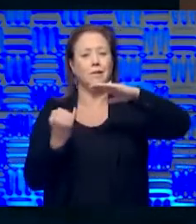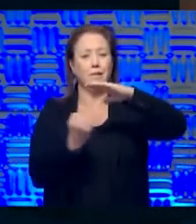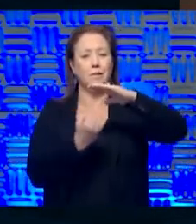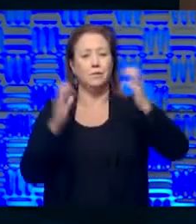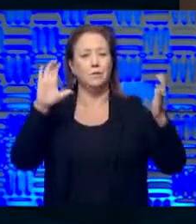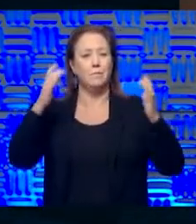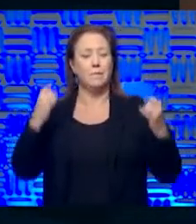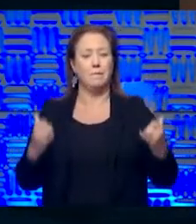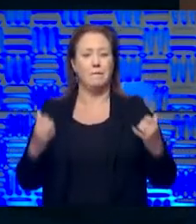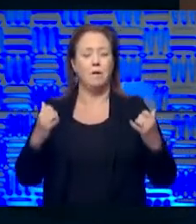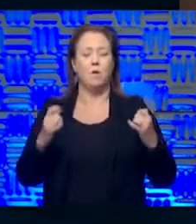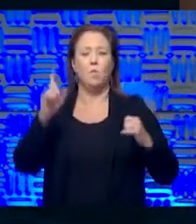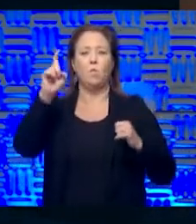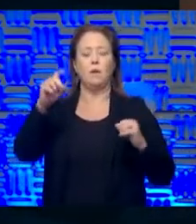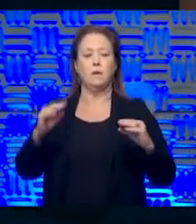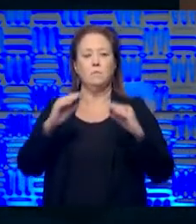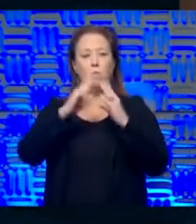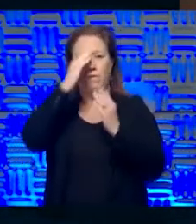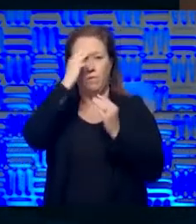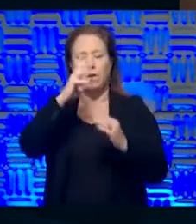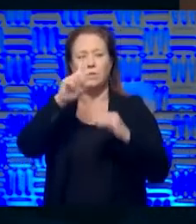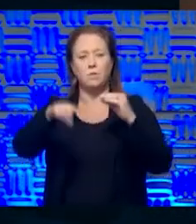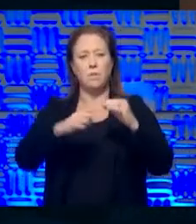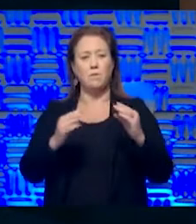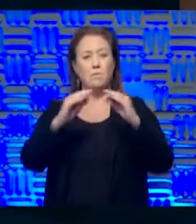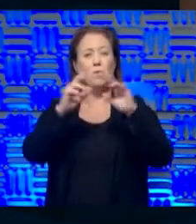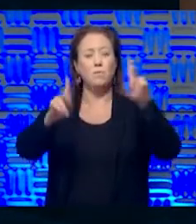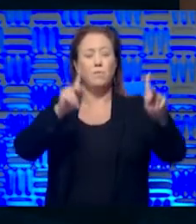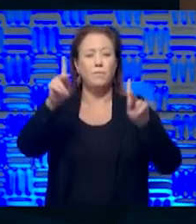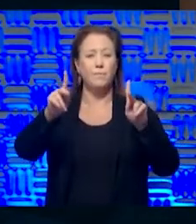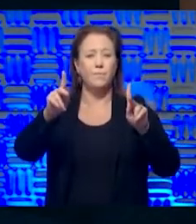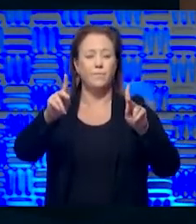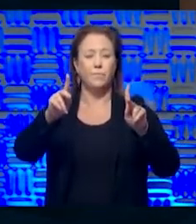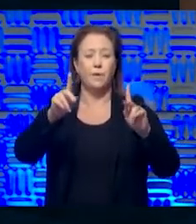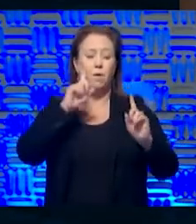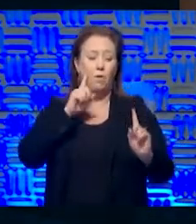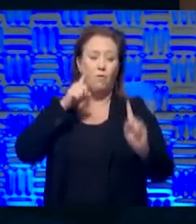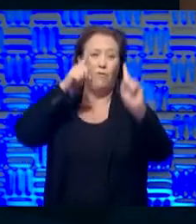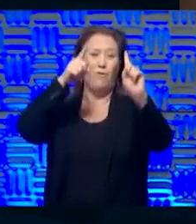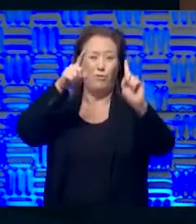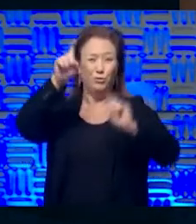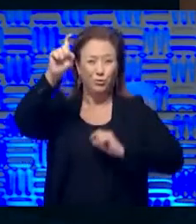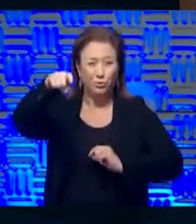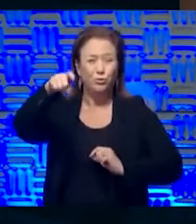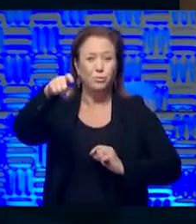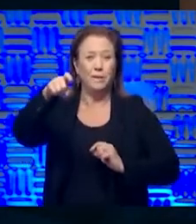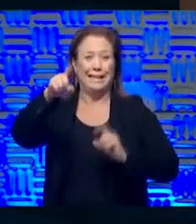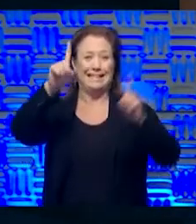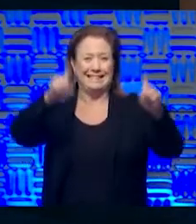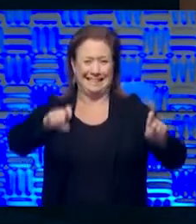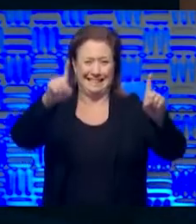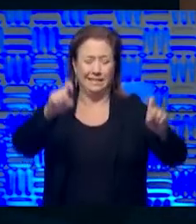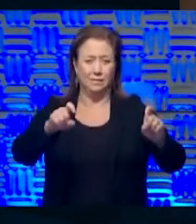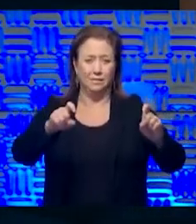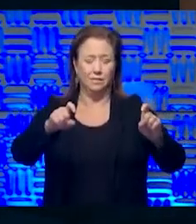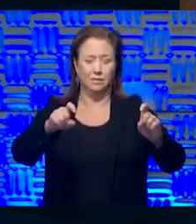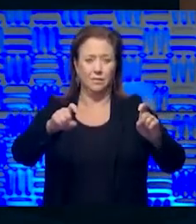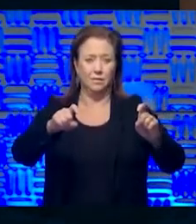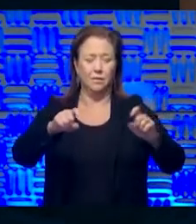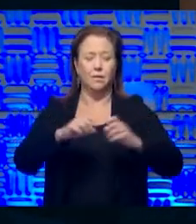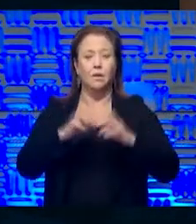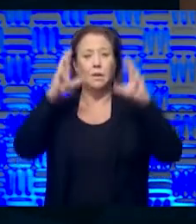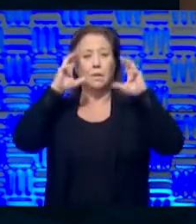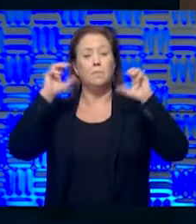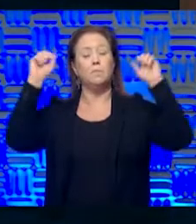have today. We need more information about more people. And a goal of ours should be testing. The